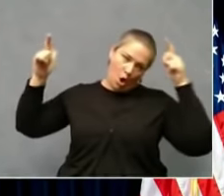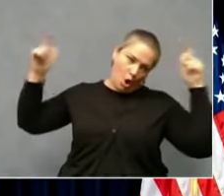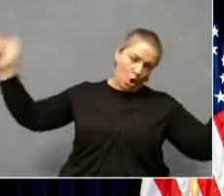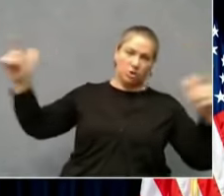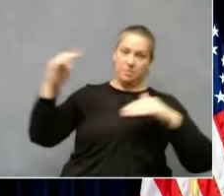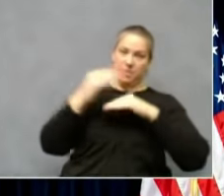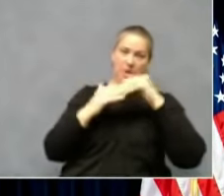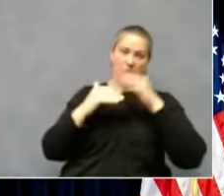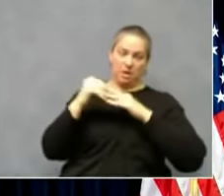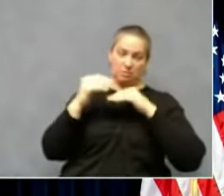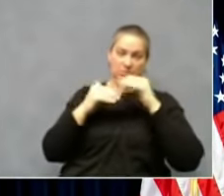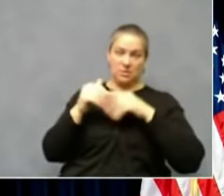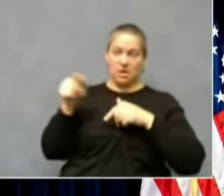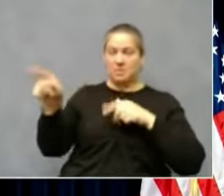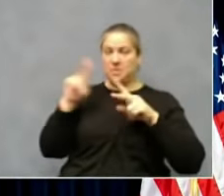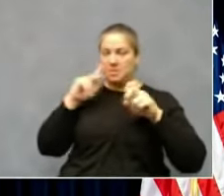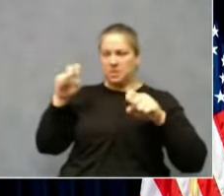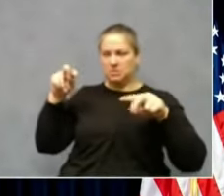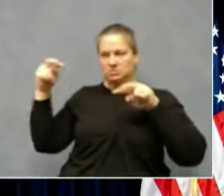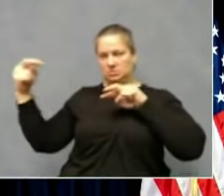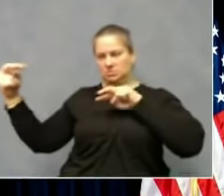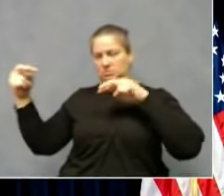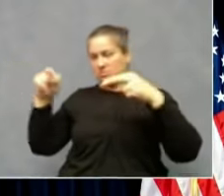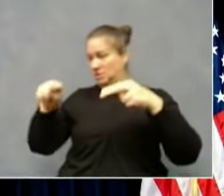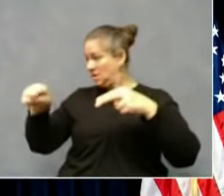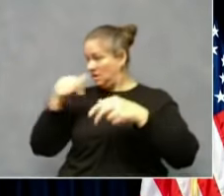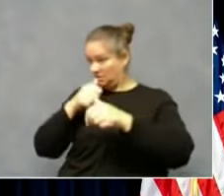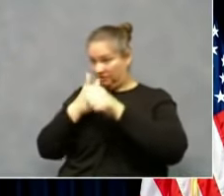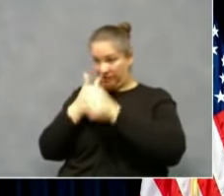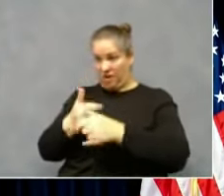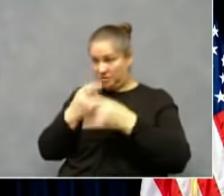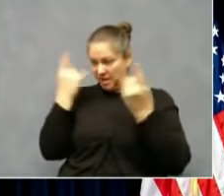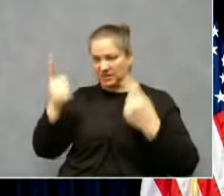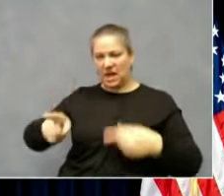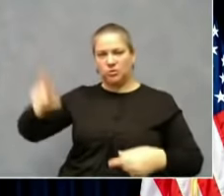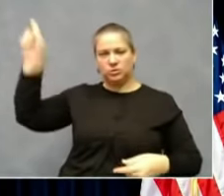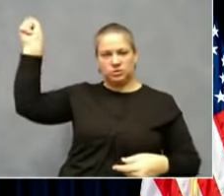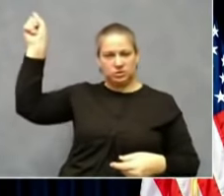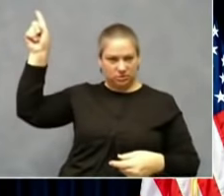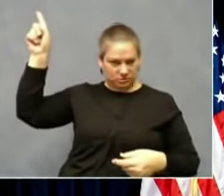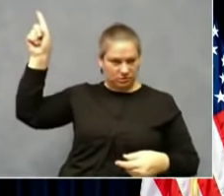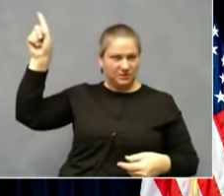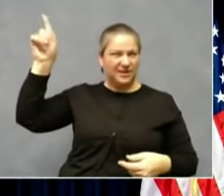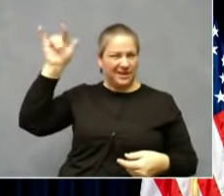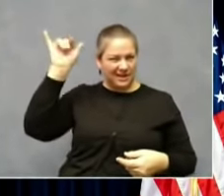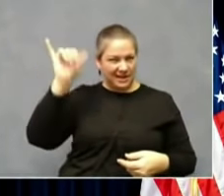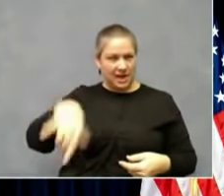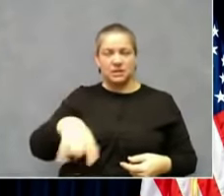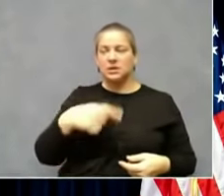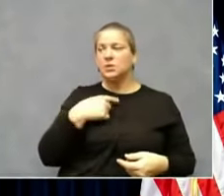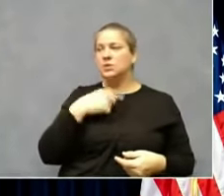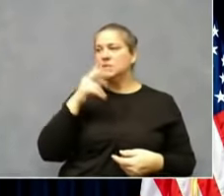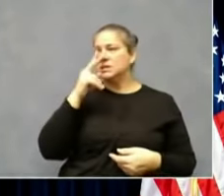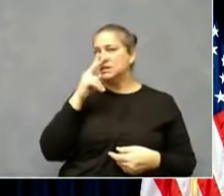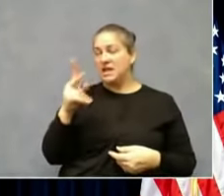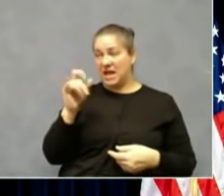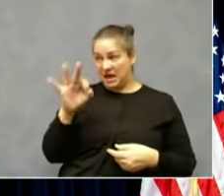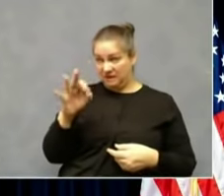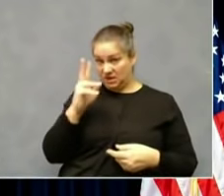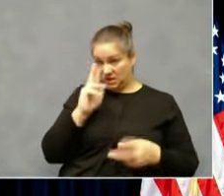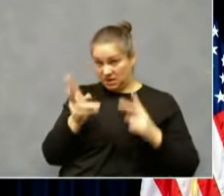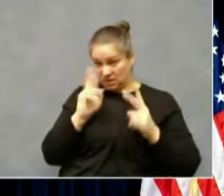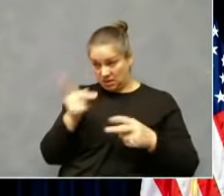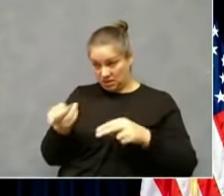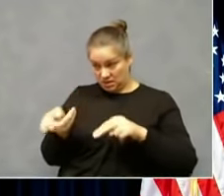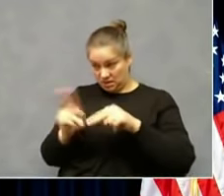else in the Commonwealth. But if we start seeing any cases happening from it, then we'll take action there as